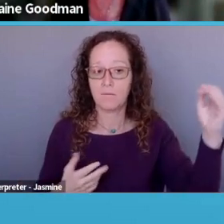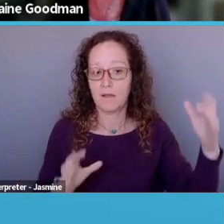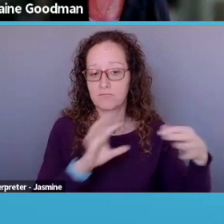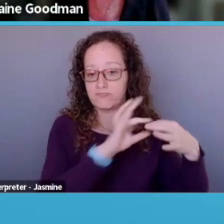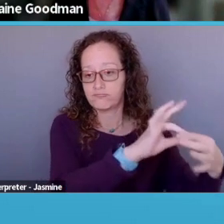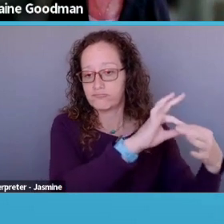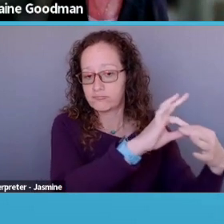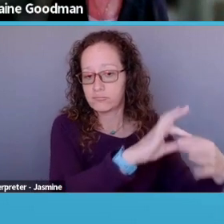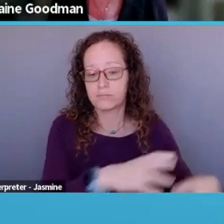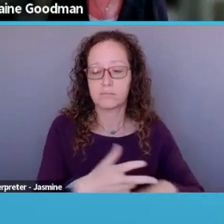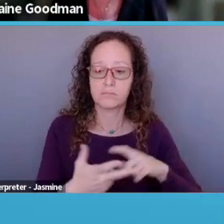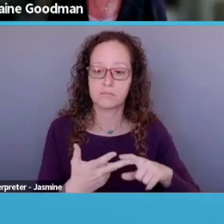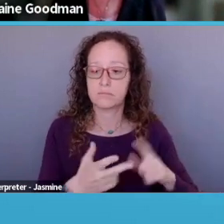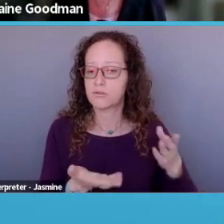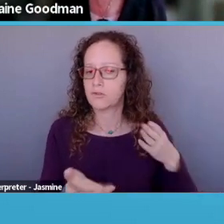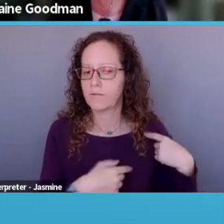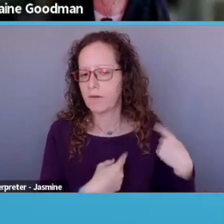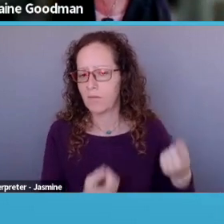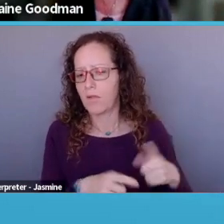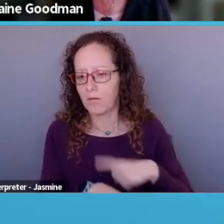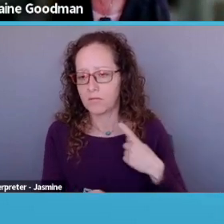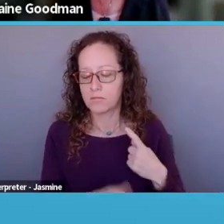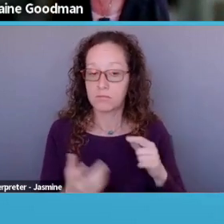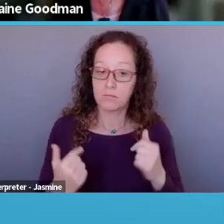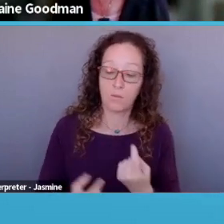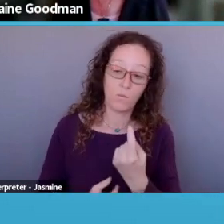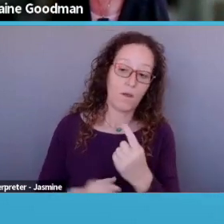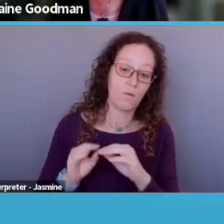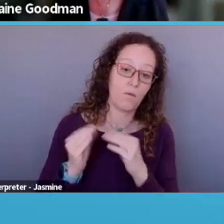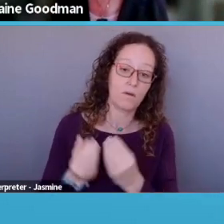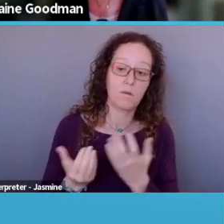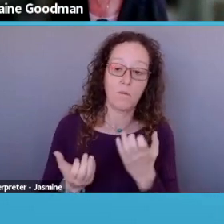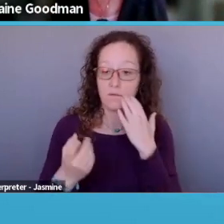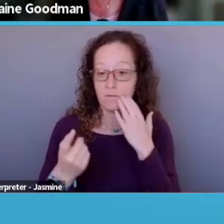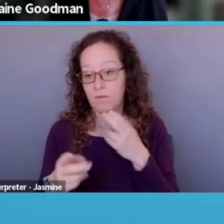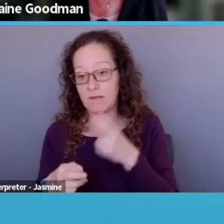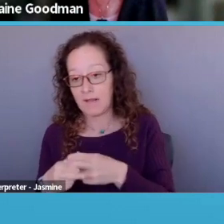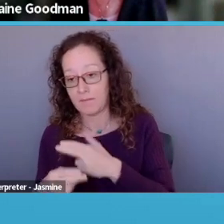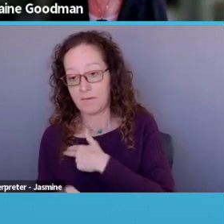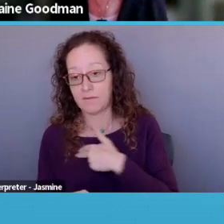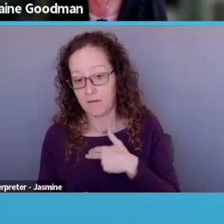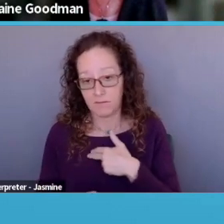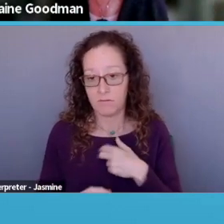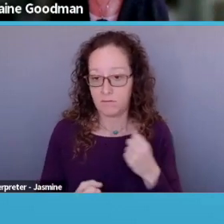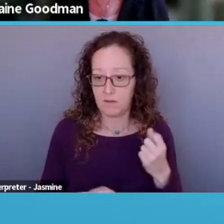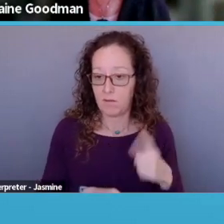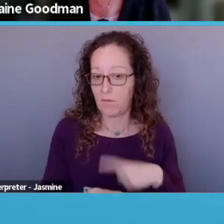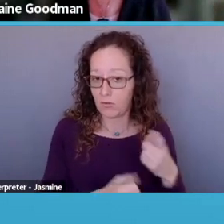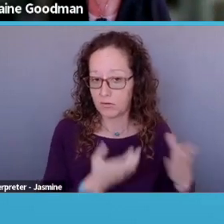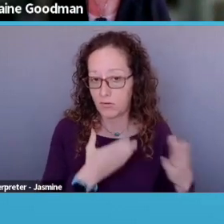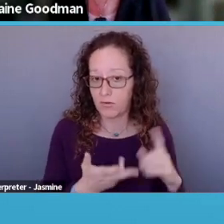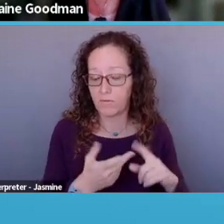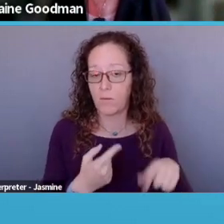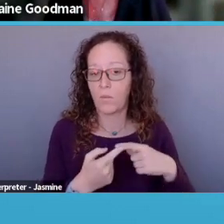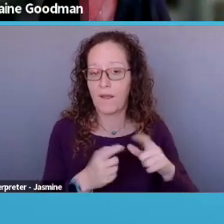long they've served. Um, this organization wants to know name, title, how long they've served, when they roll off,